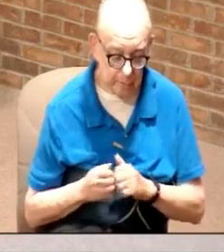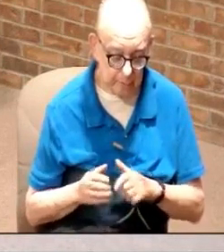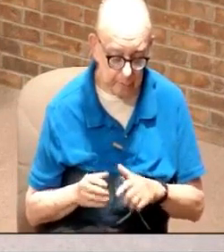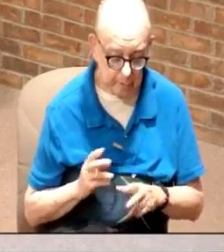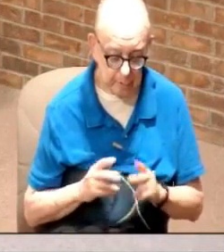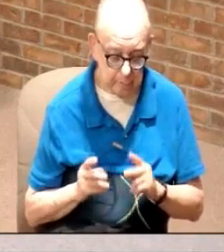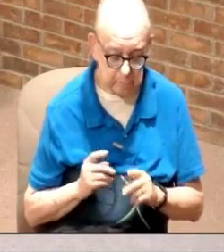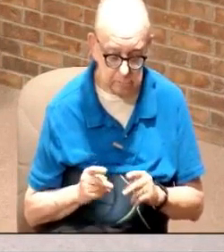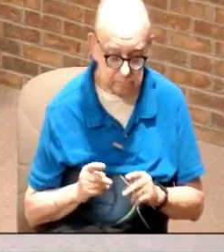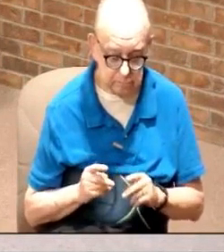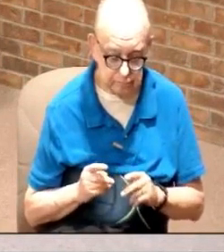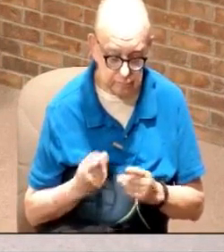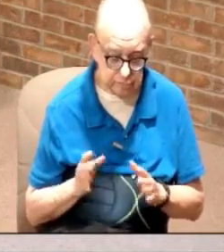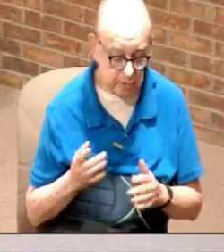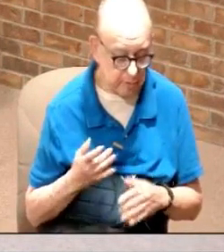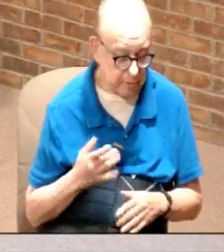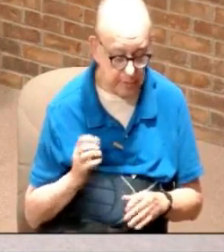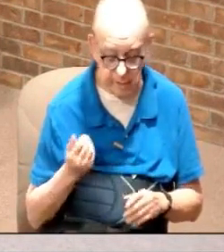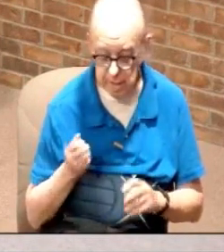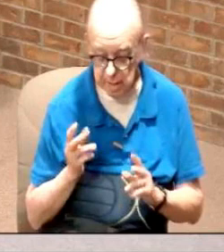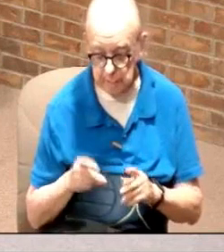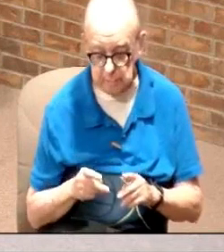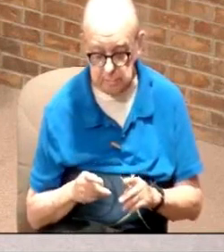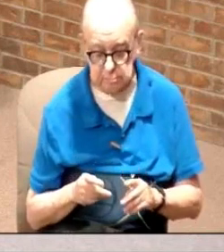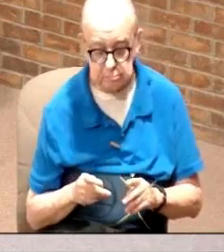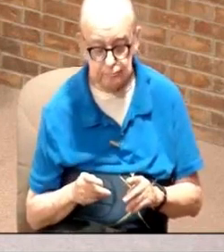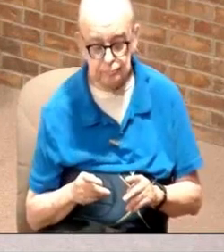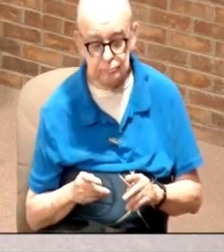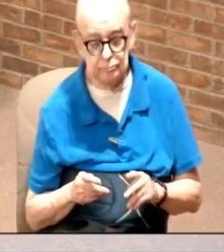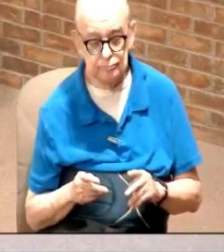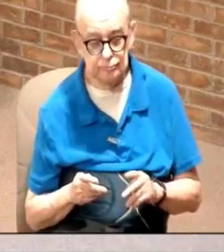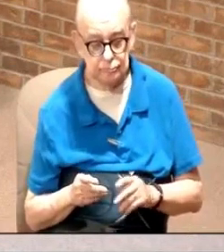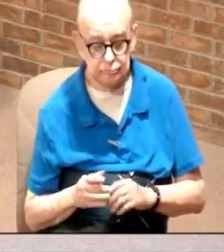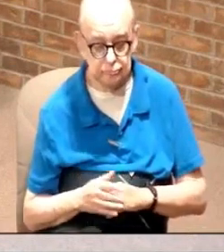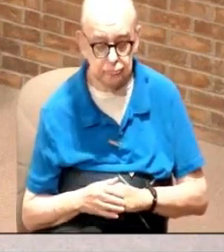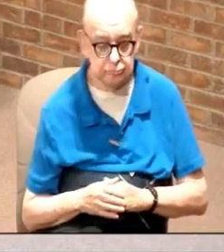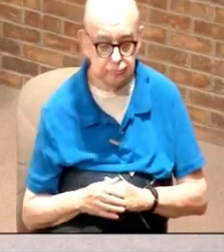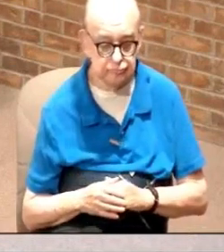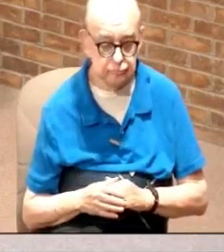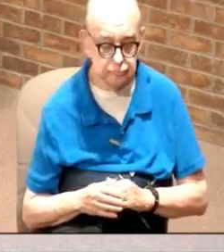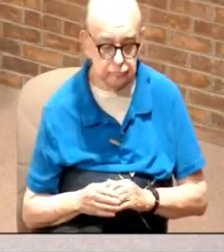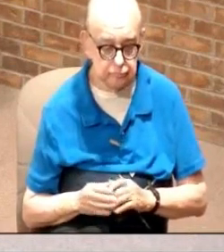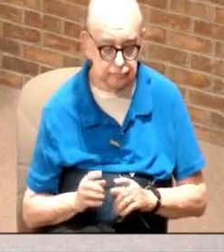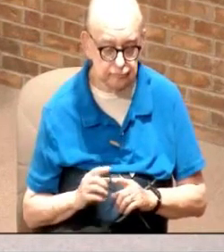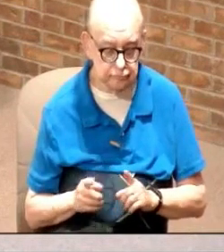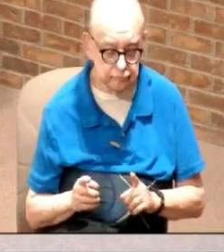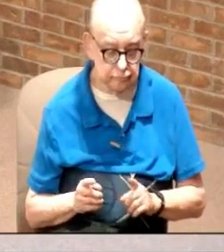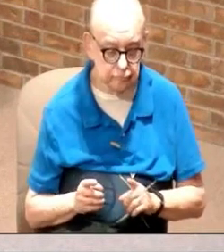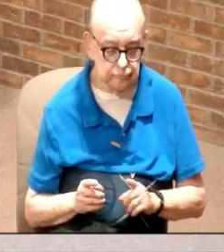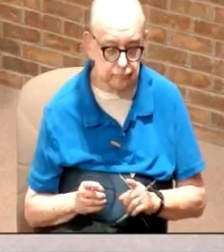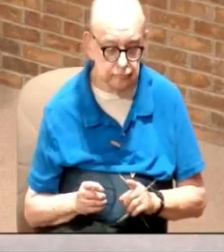don't want to offend anybody by this okay but